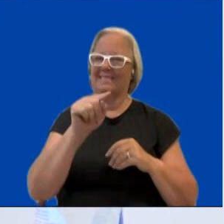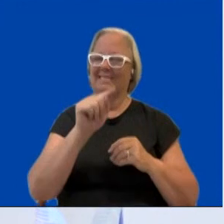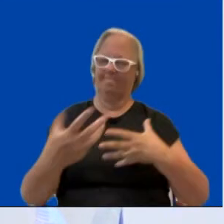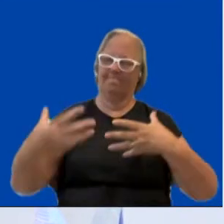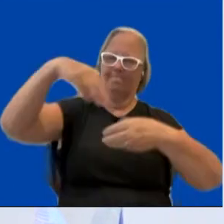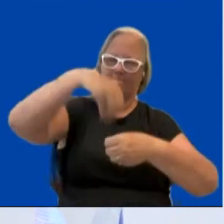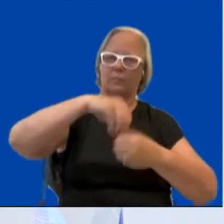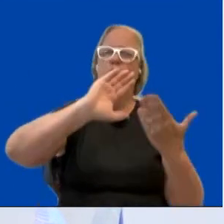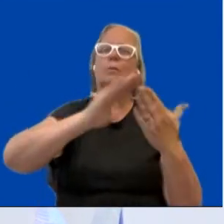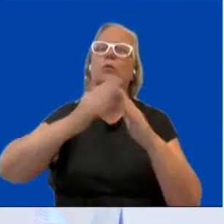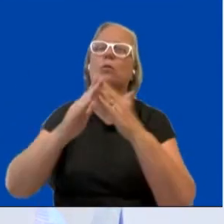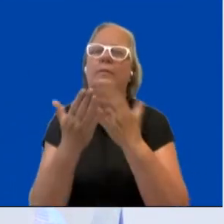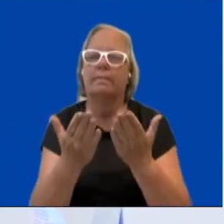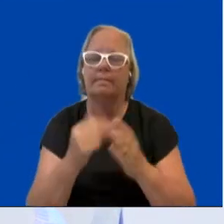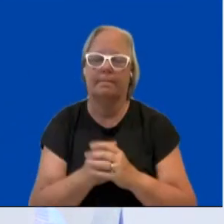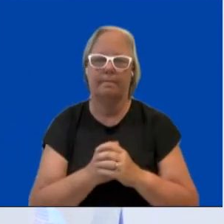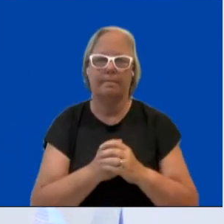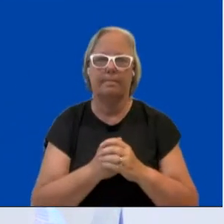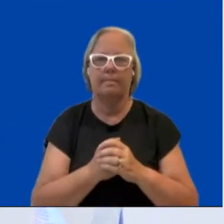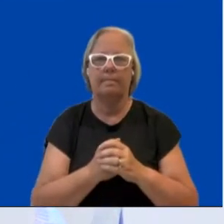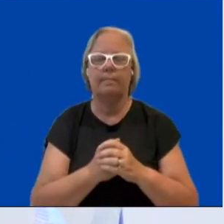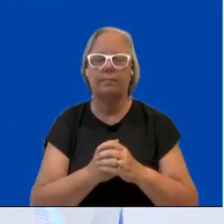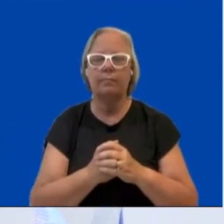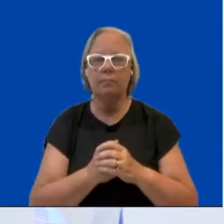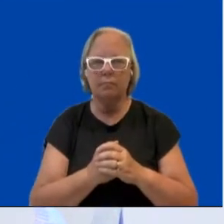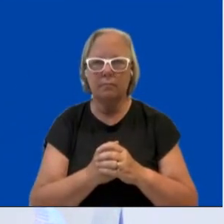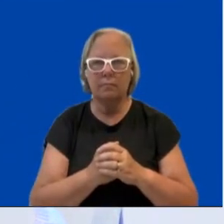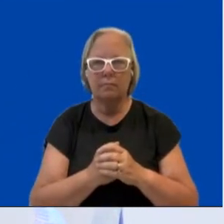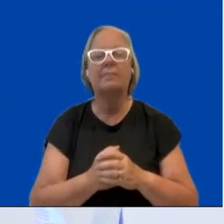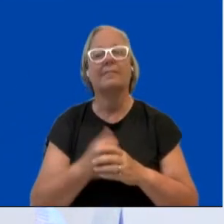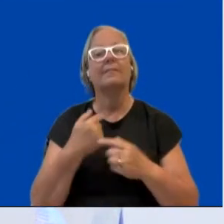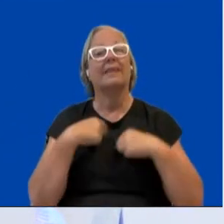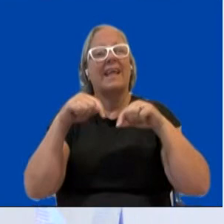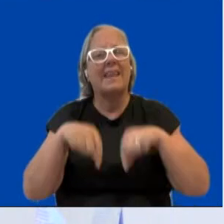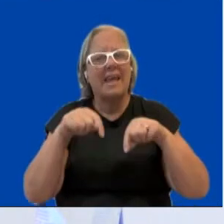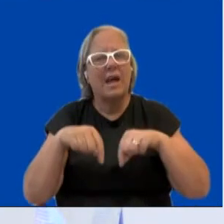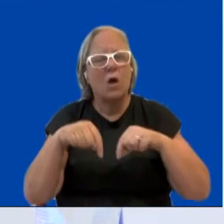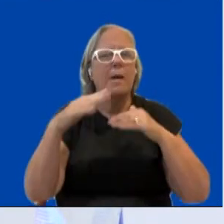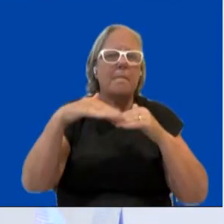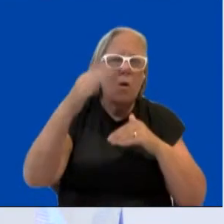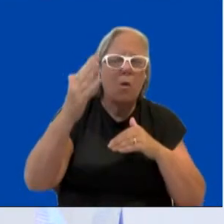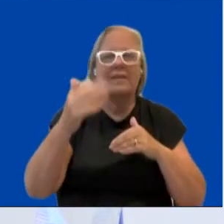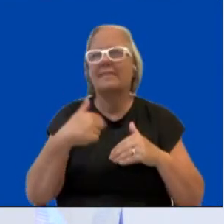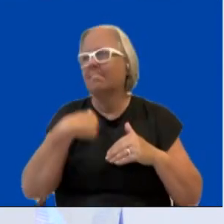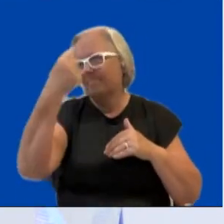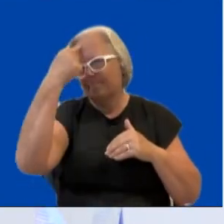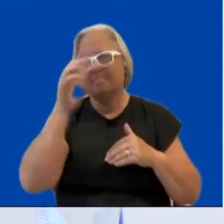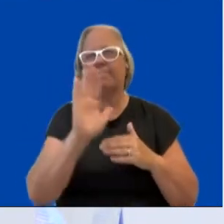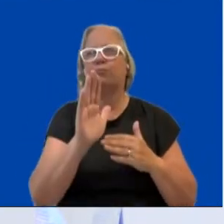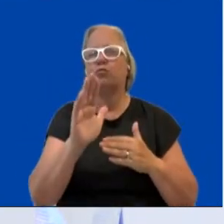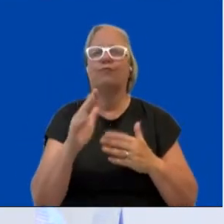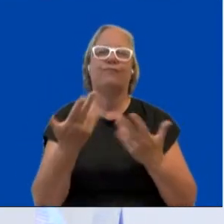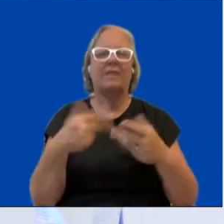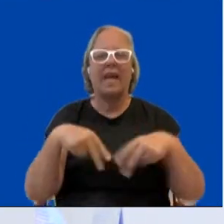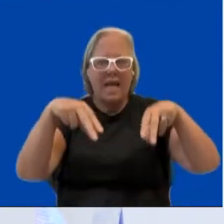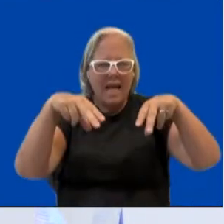And in that area, we focus now mostly on energy and transport. So what we will do, we will